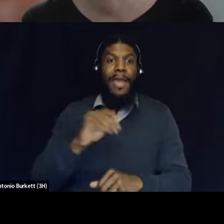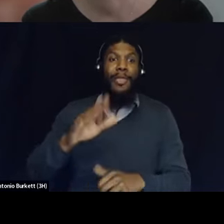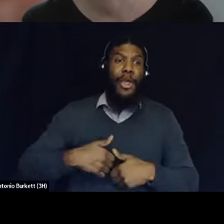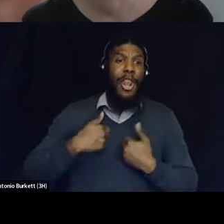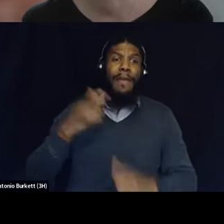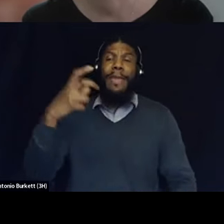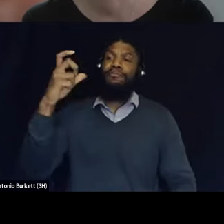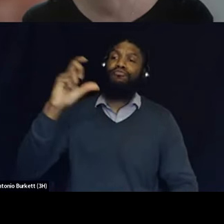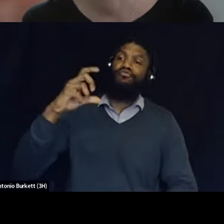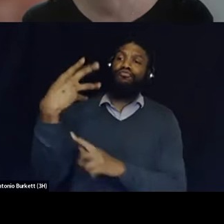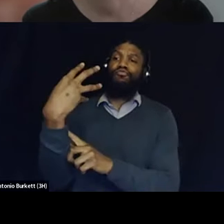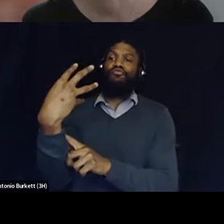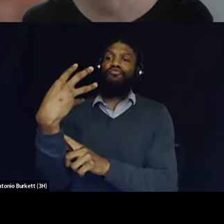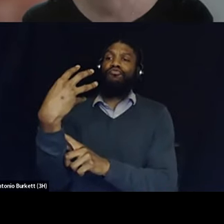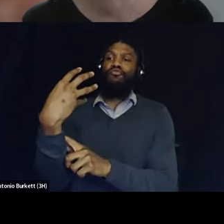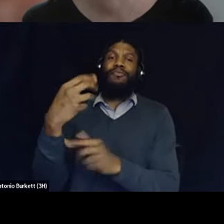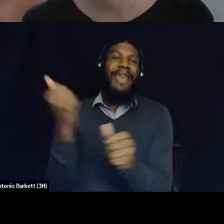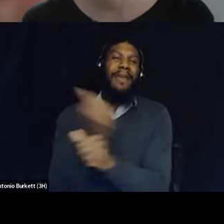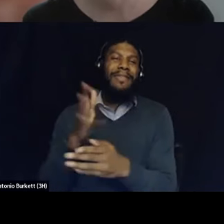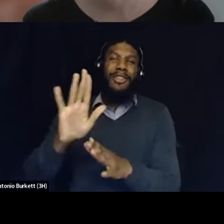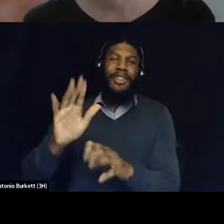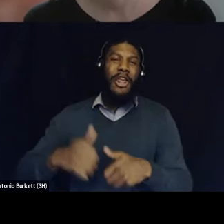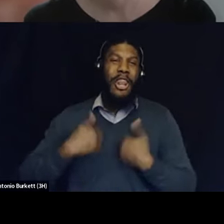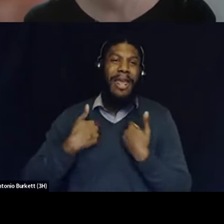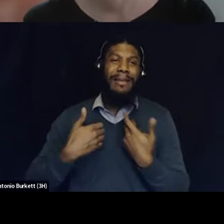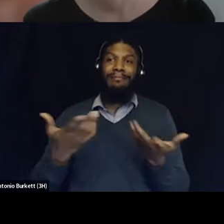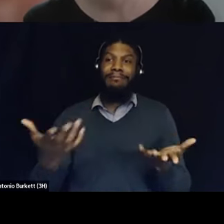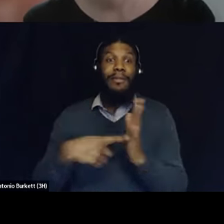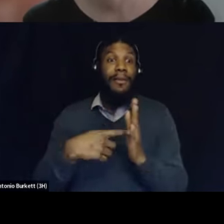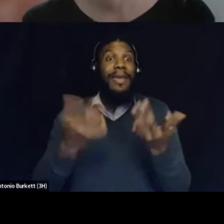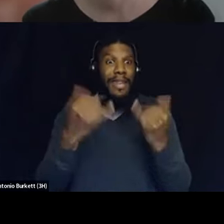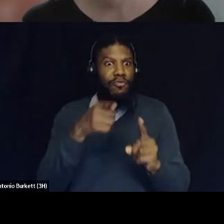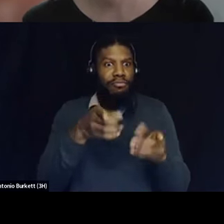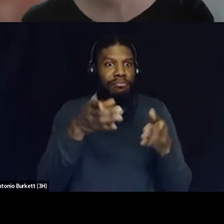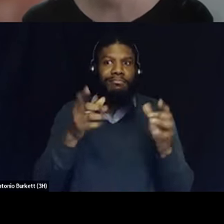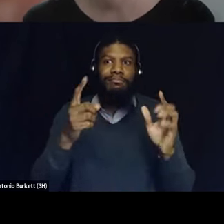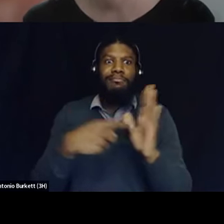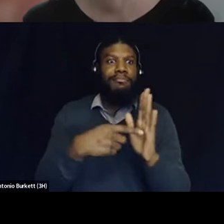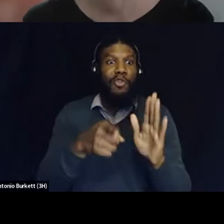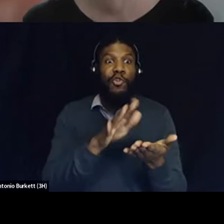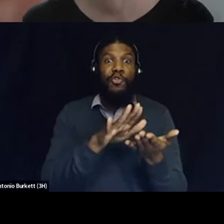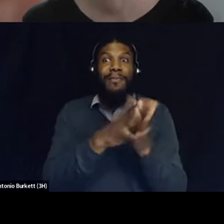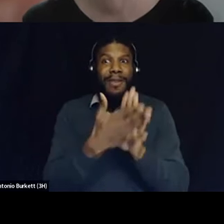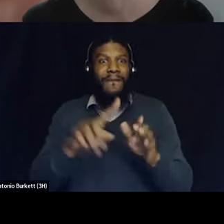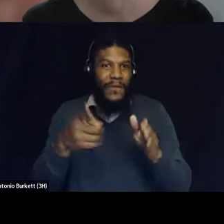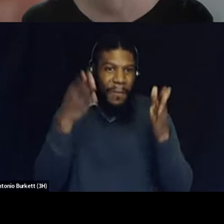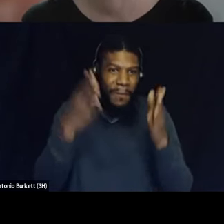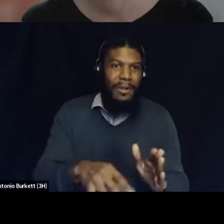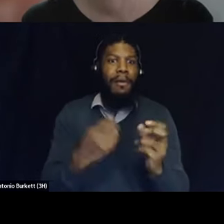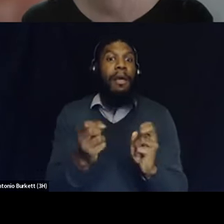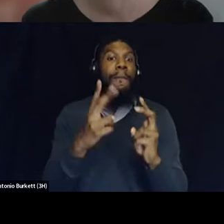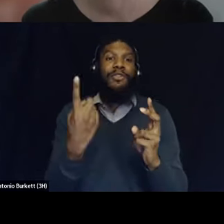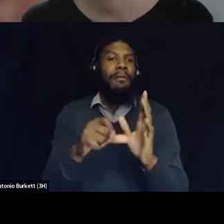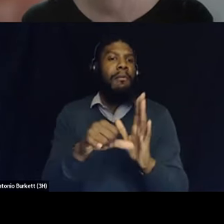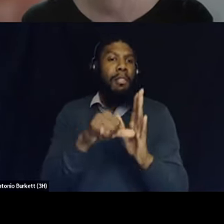have the citizen that way now you get to be the first one to upload something bad that's happening and all it's helping